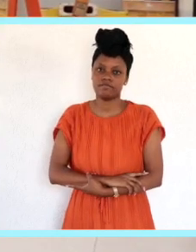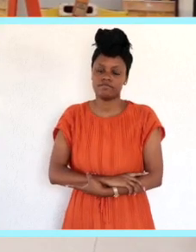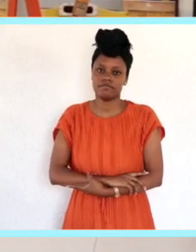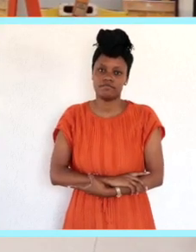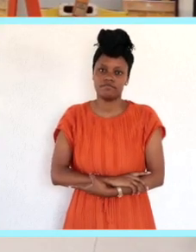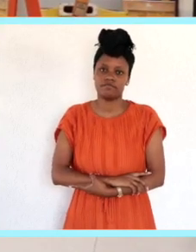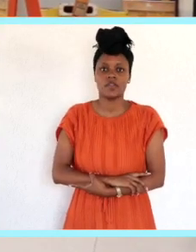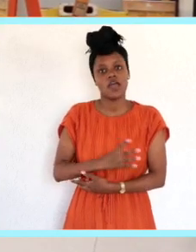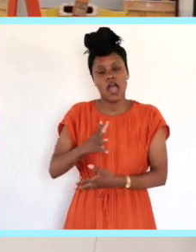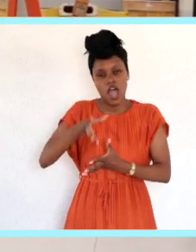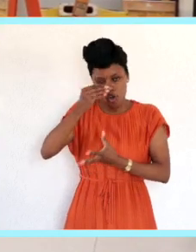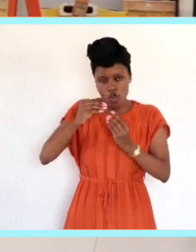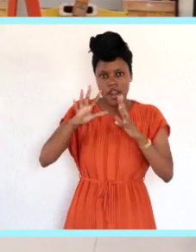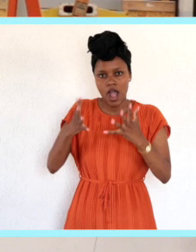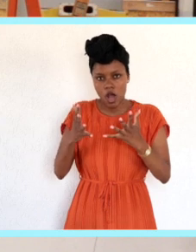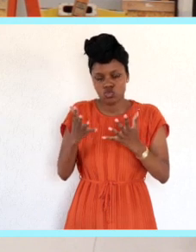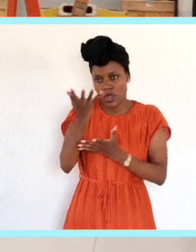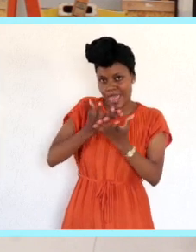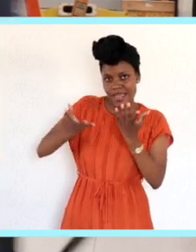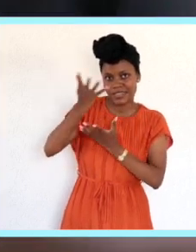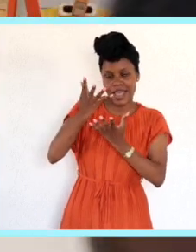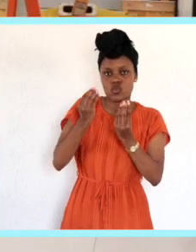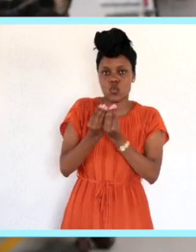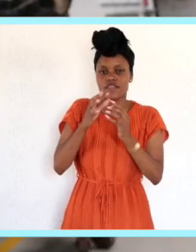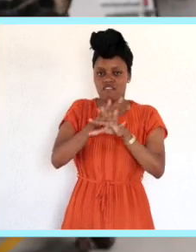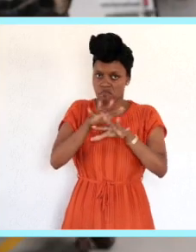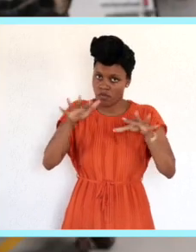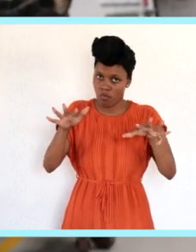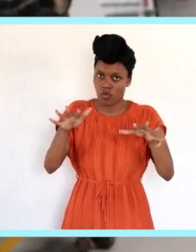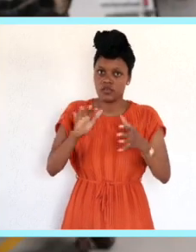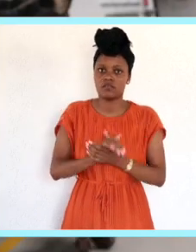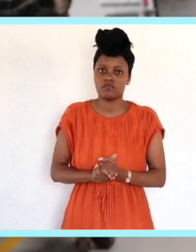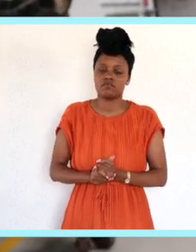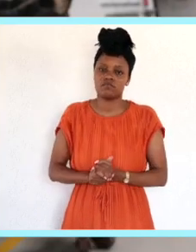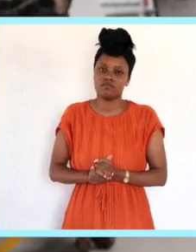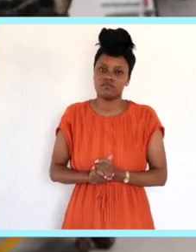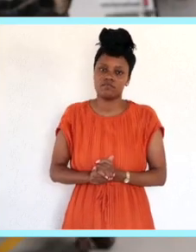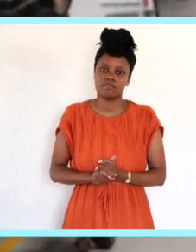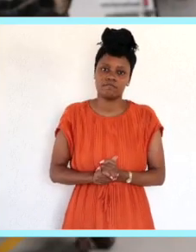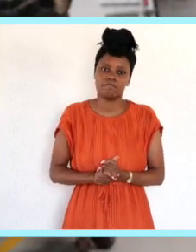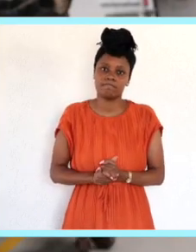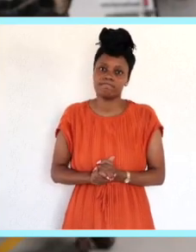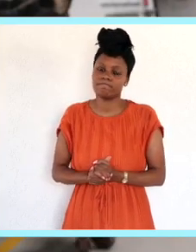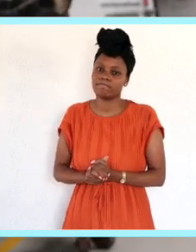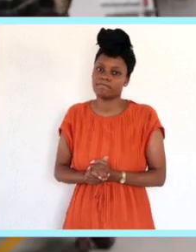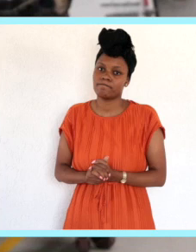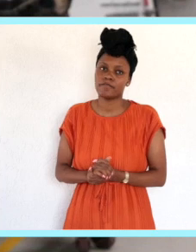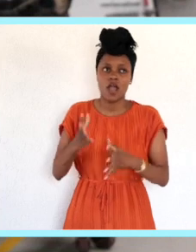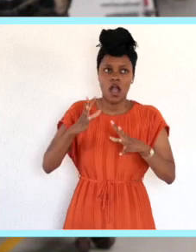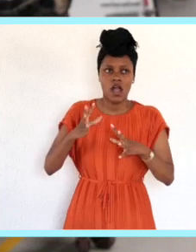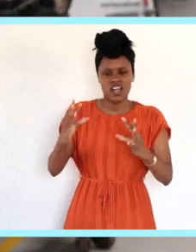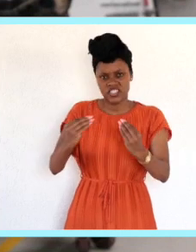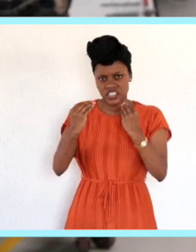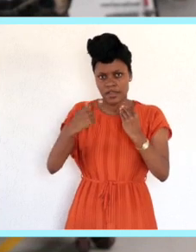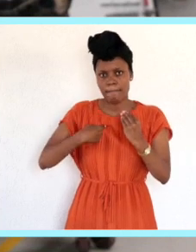how to handle myself on the outside, how to interact with people. Even Cummins went so far to